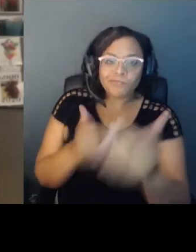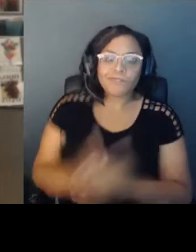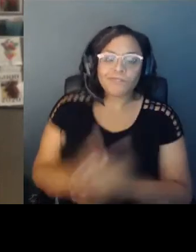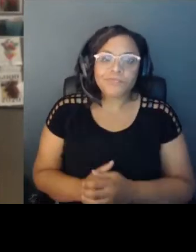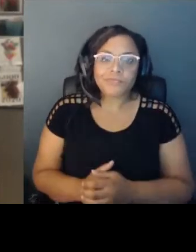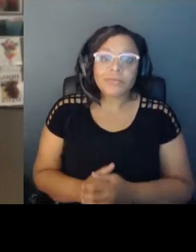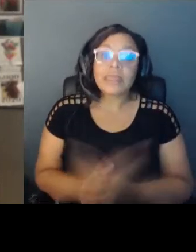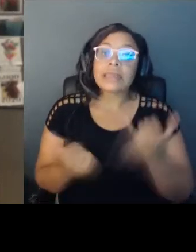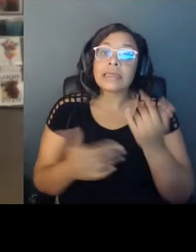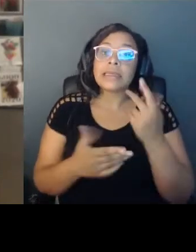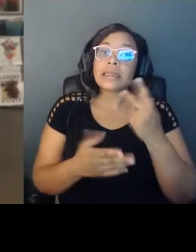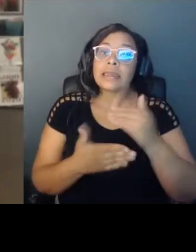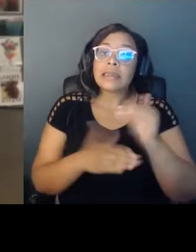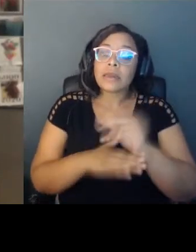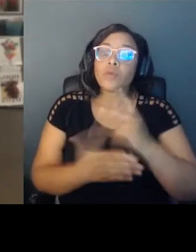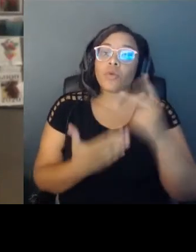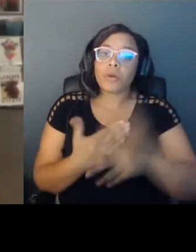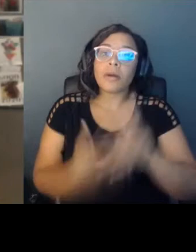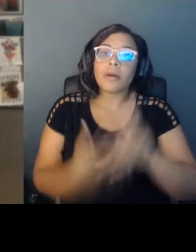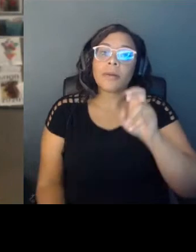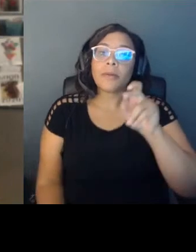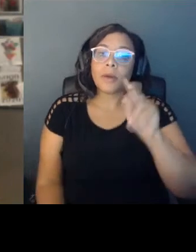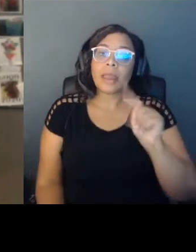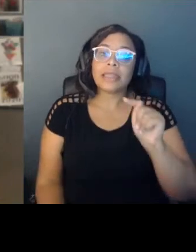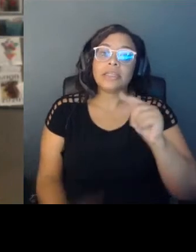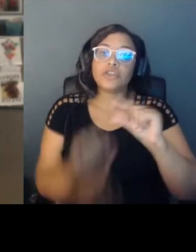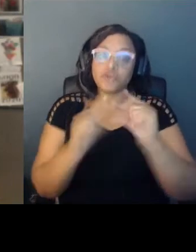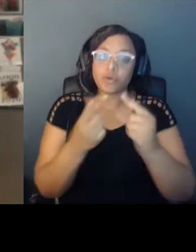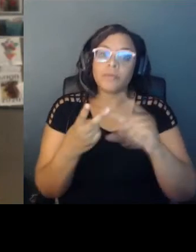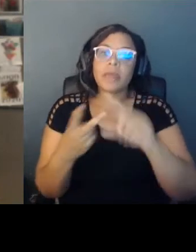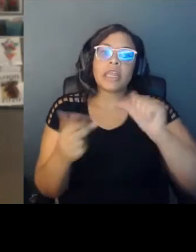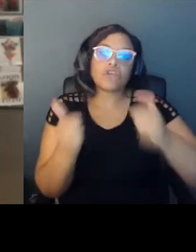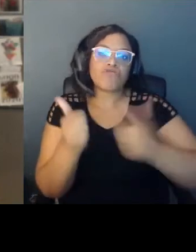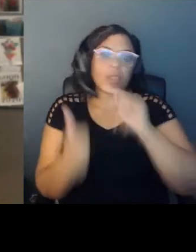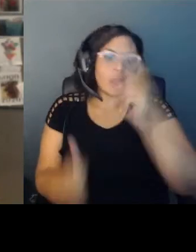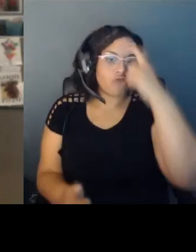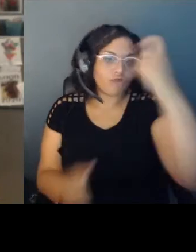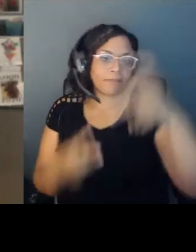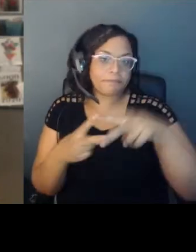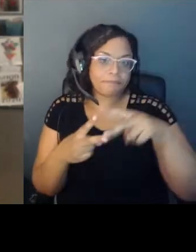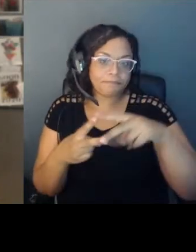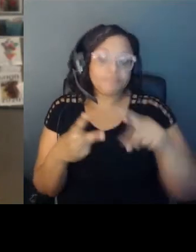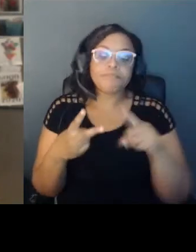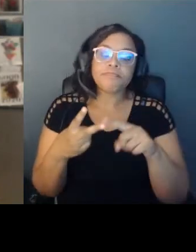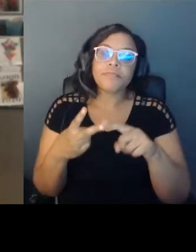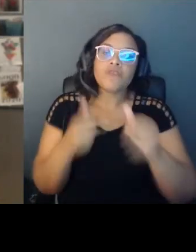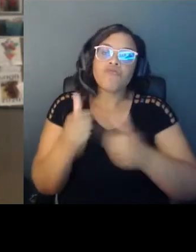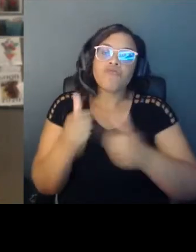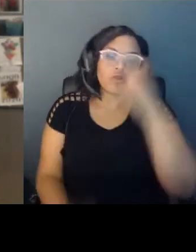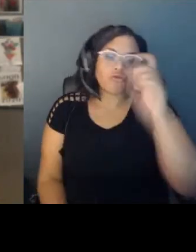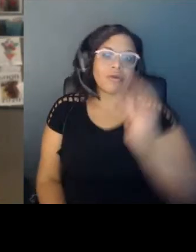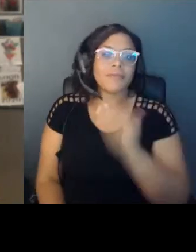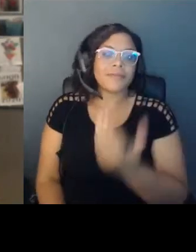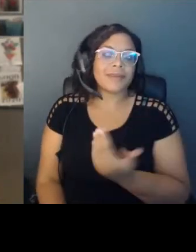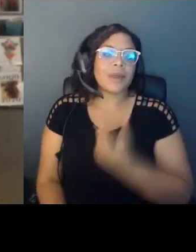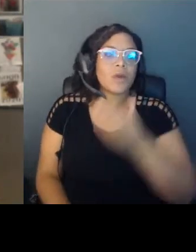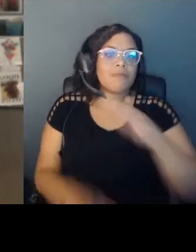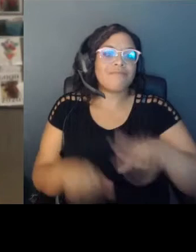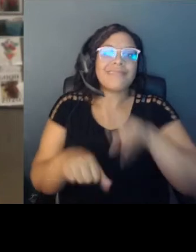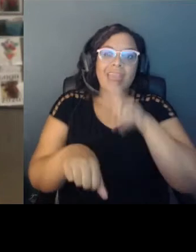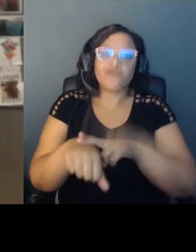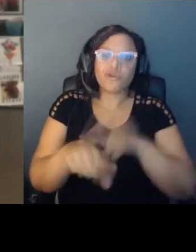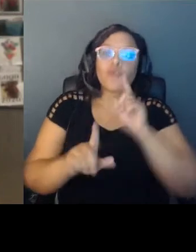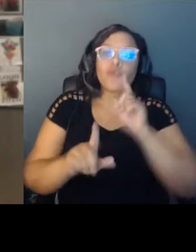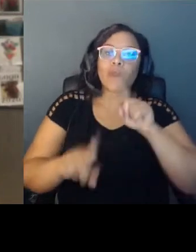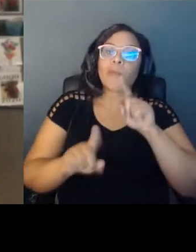WNET Group and Chasing the Dream, our national multi-platform reporting initiative exploring incoming equality, opportunity, and